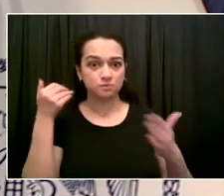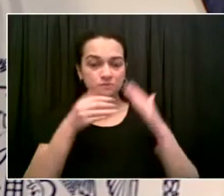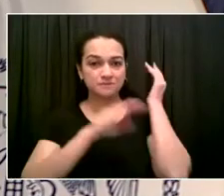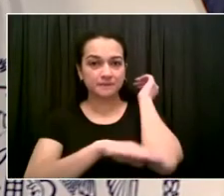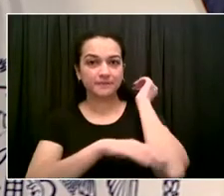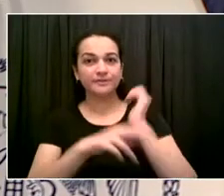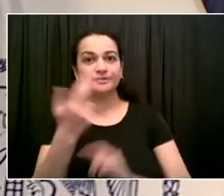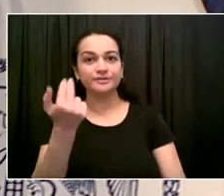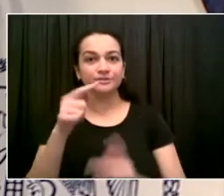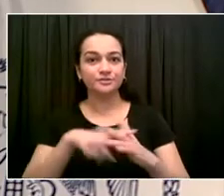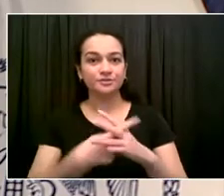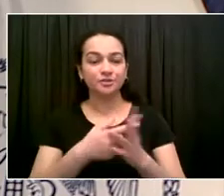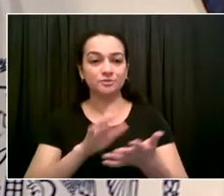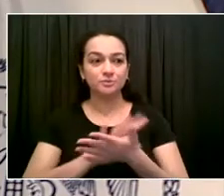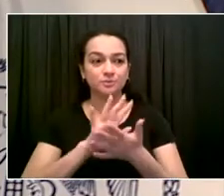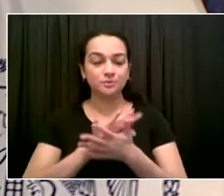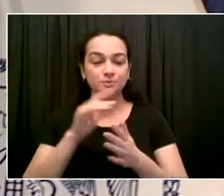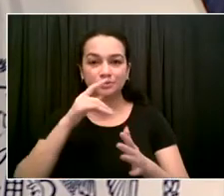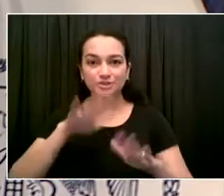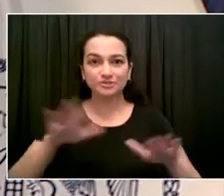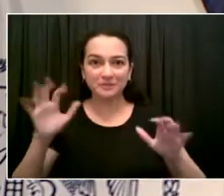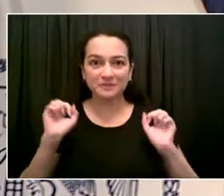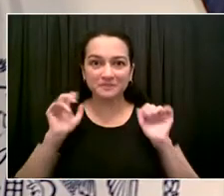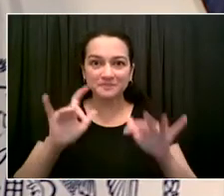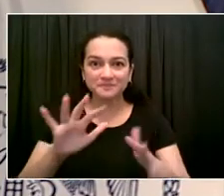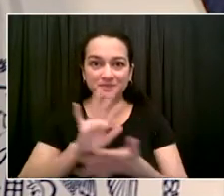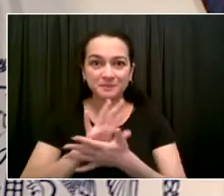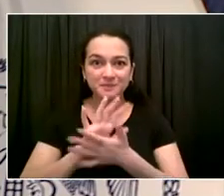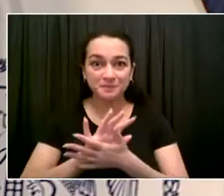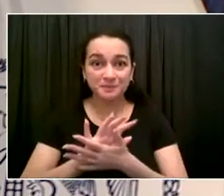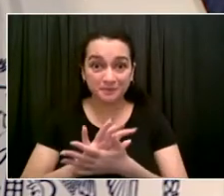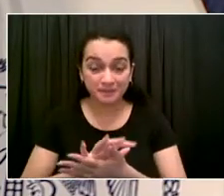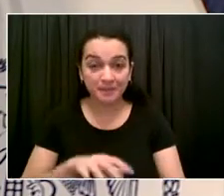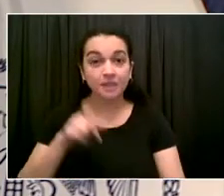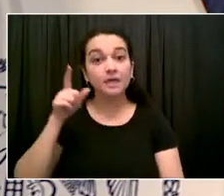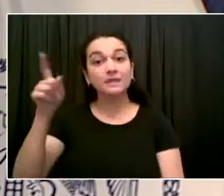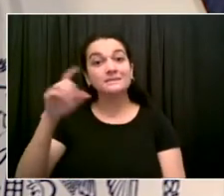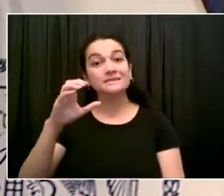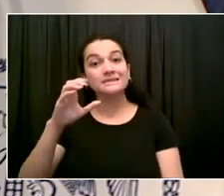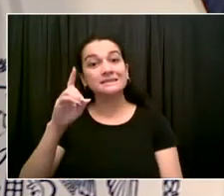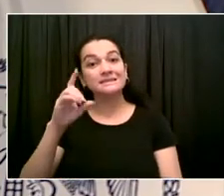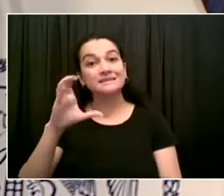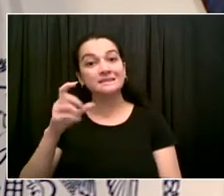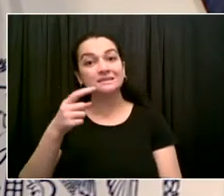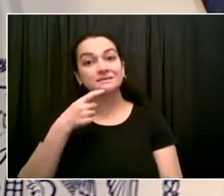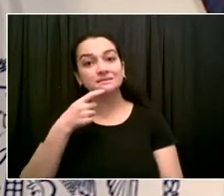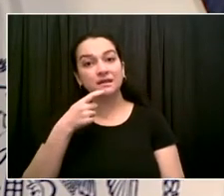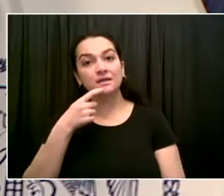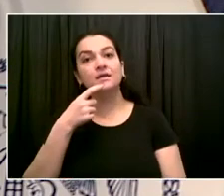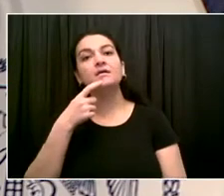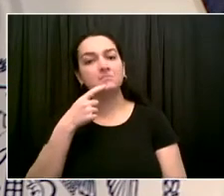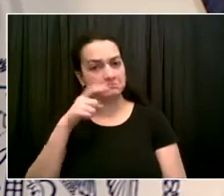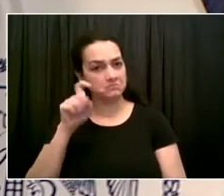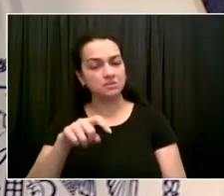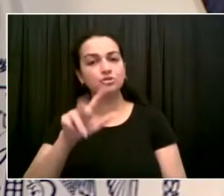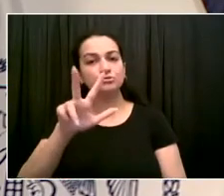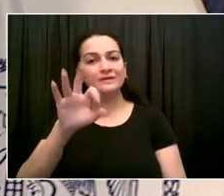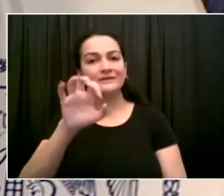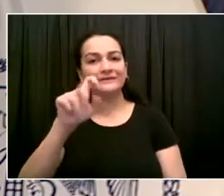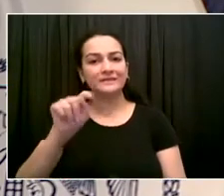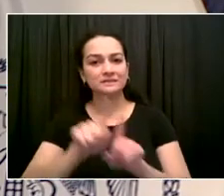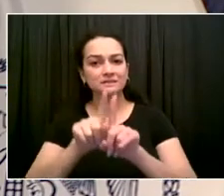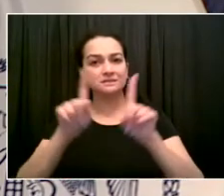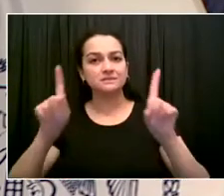spaced out by three feet. Well, I think there's a couple of different things going on here, Marla. I'll speak really quickly and turn to the